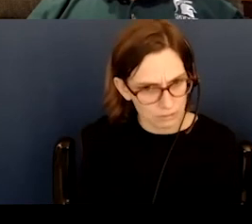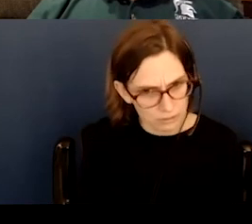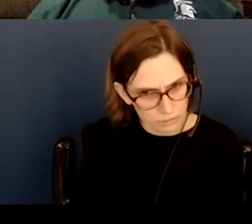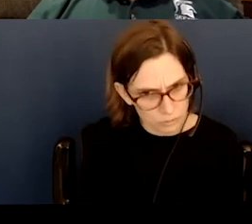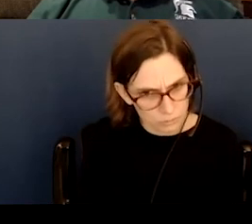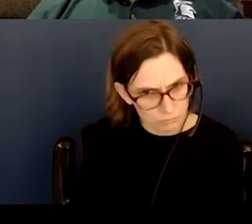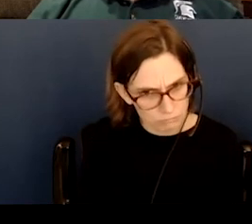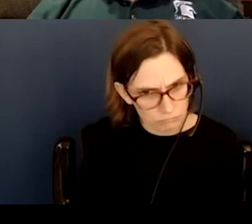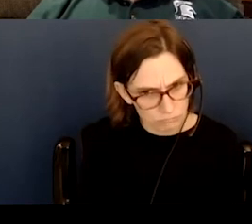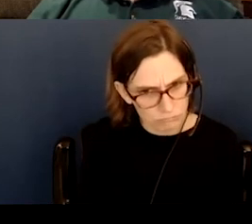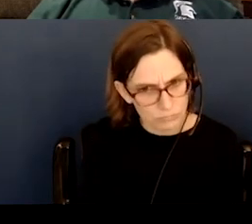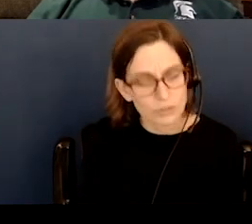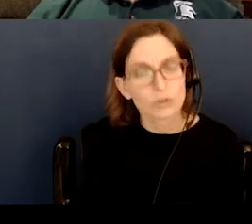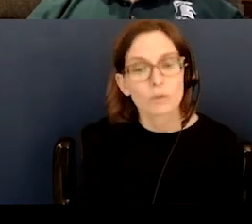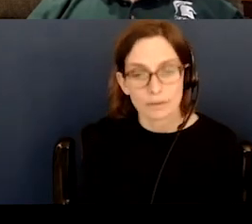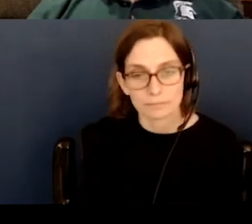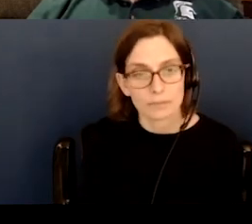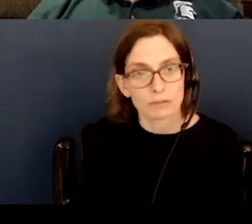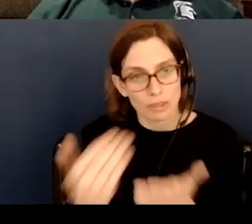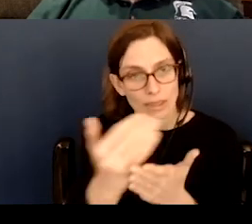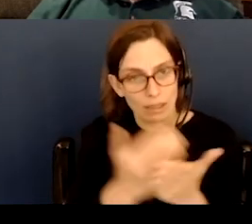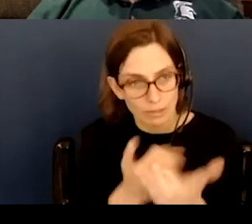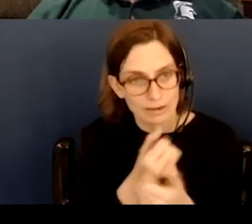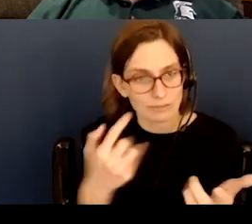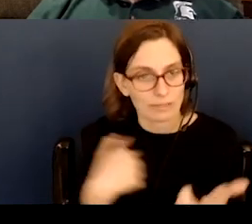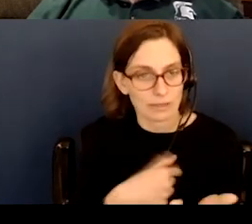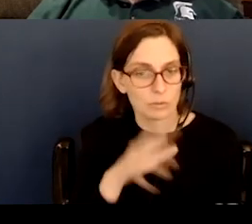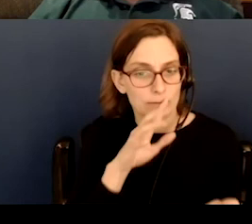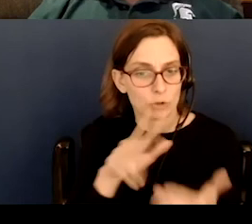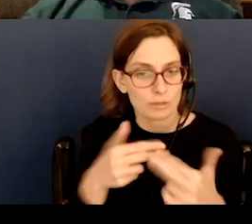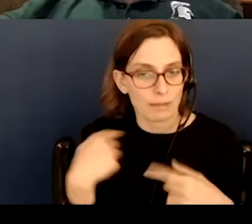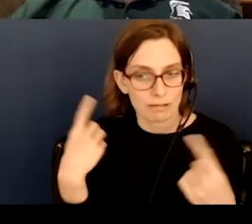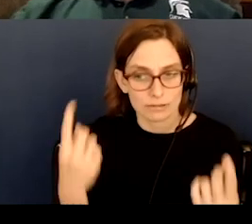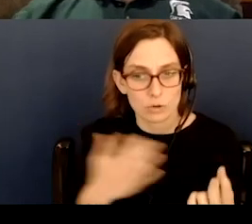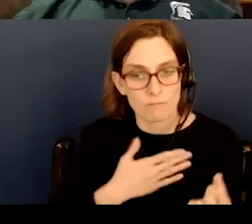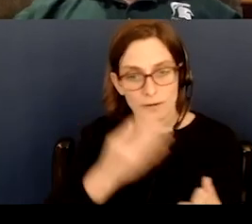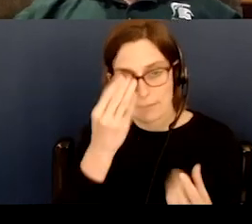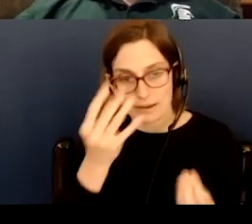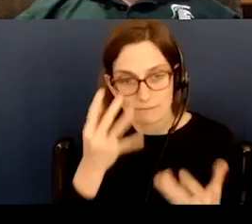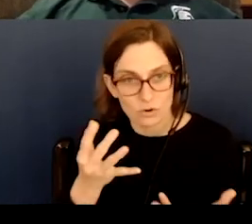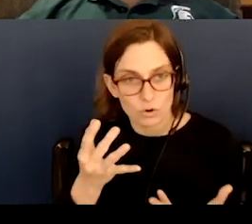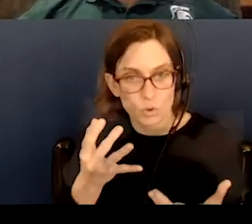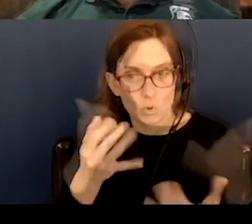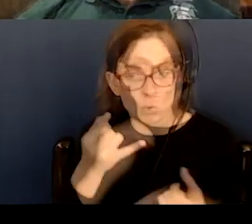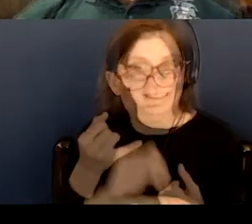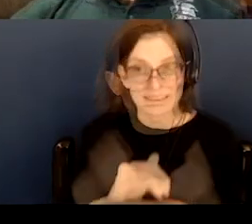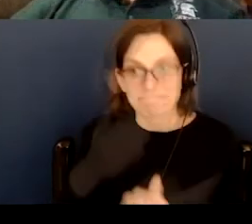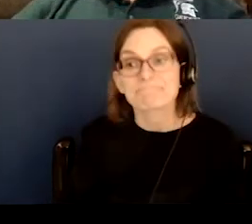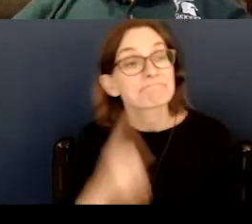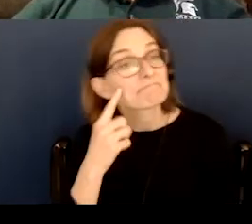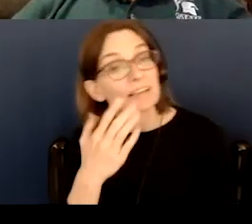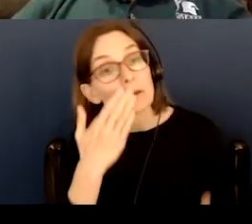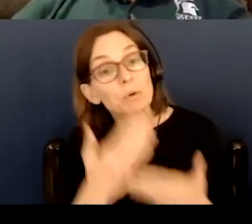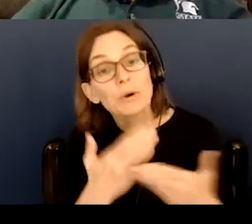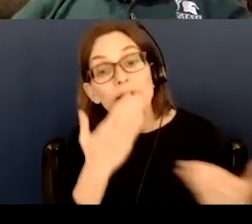And so here's our outline for everything we talked about, and my info, and the final stop for questions. Thank